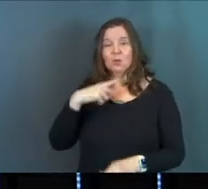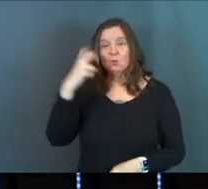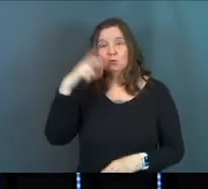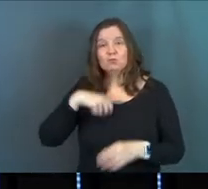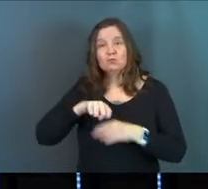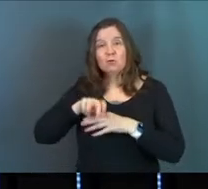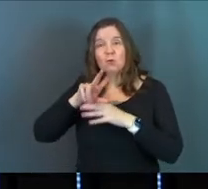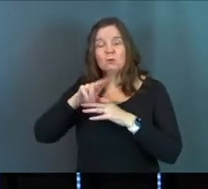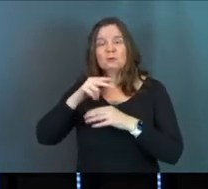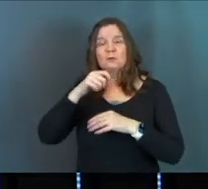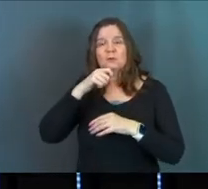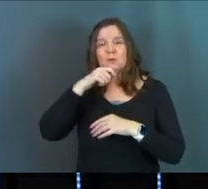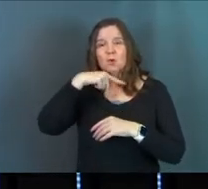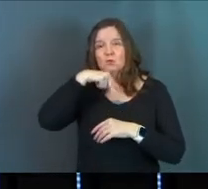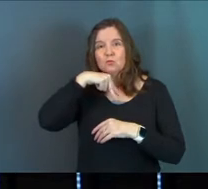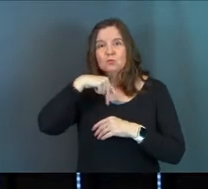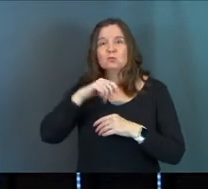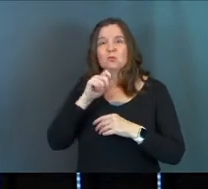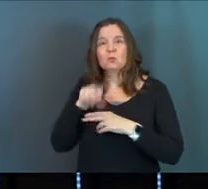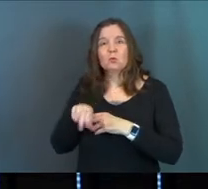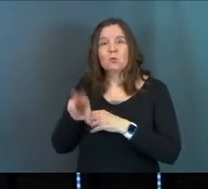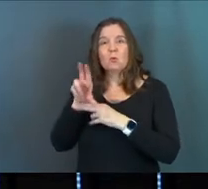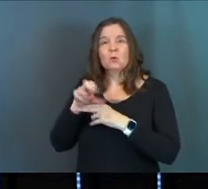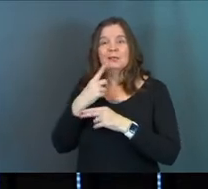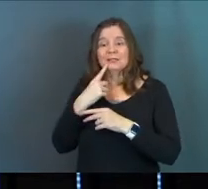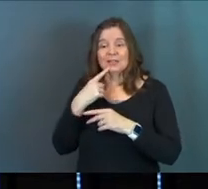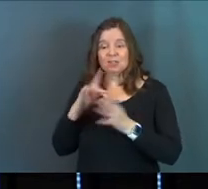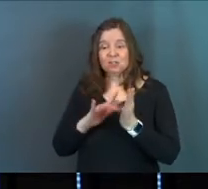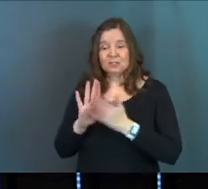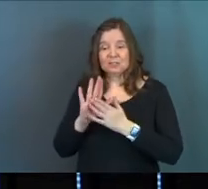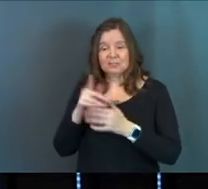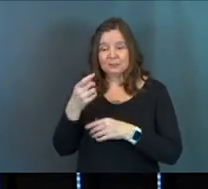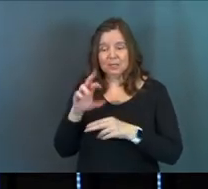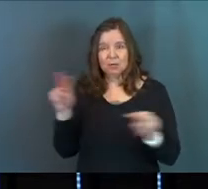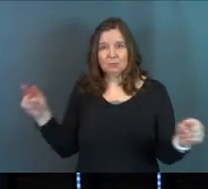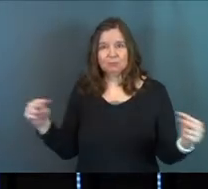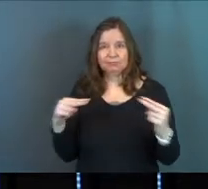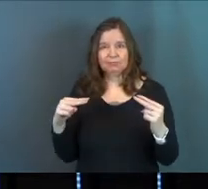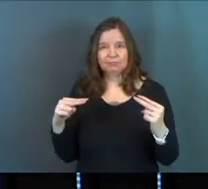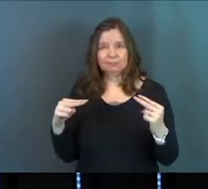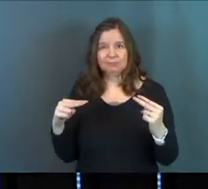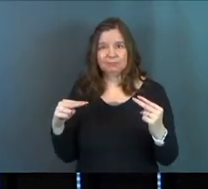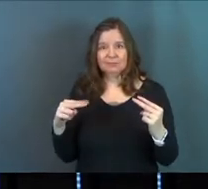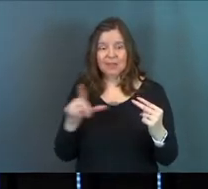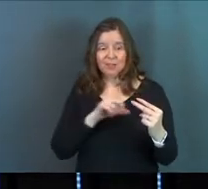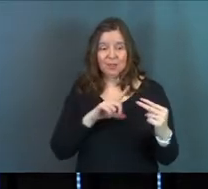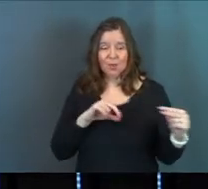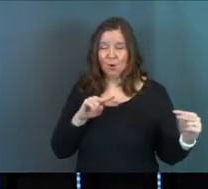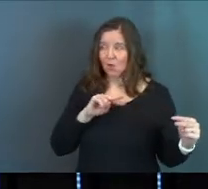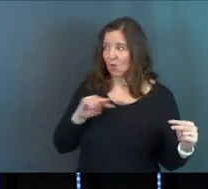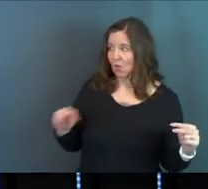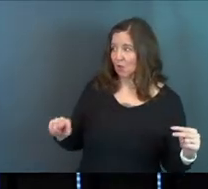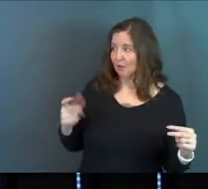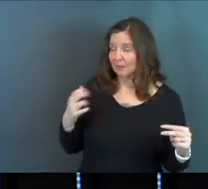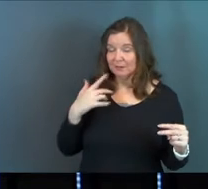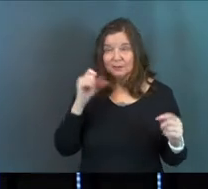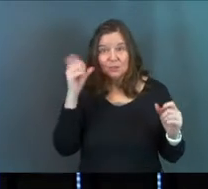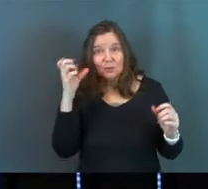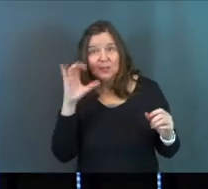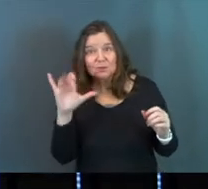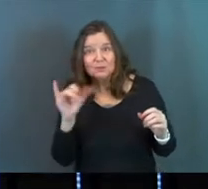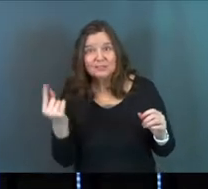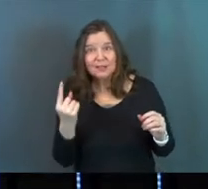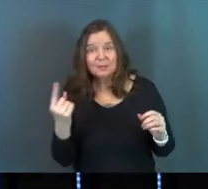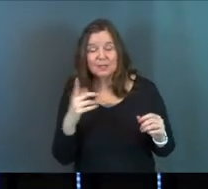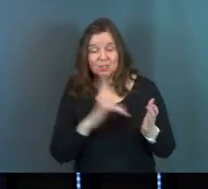And it says, this really cool moment where Jesus and Peter make eye contact. It says, the Lord looked at Peter and they look, you know, can you imagine that? Like